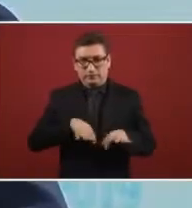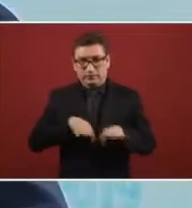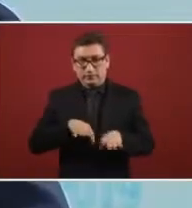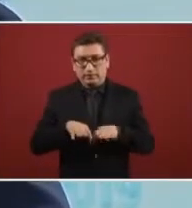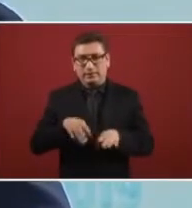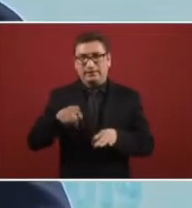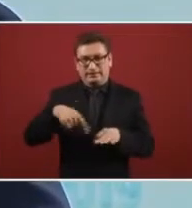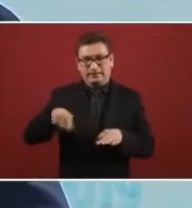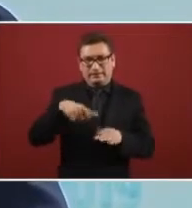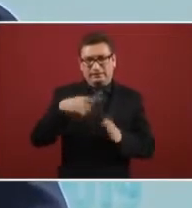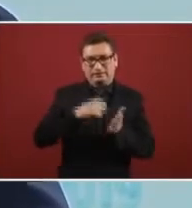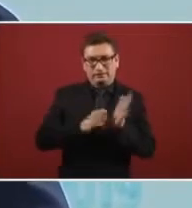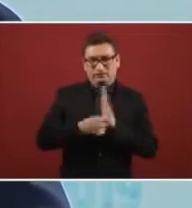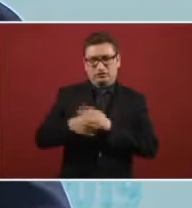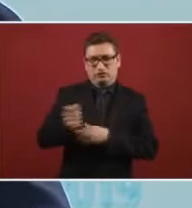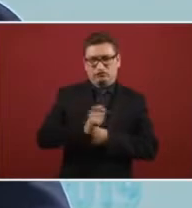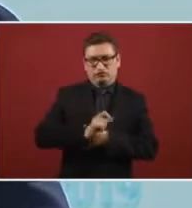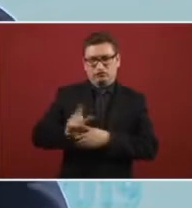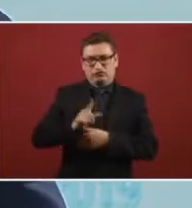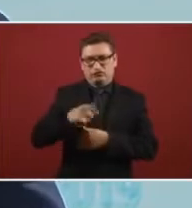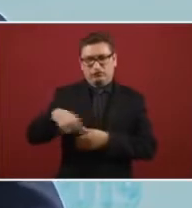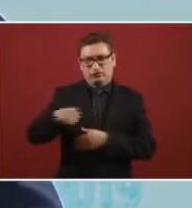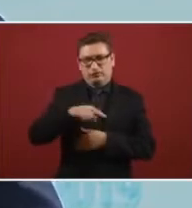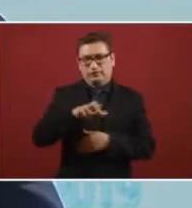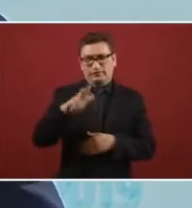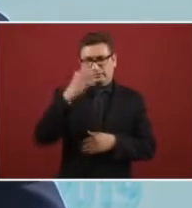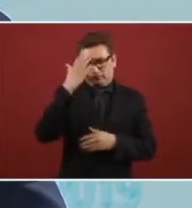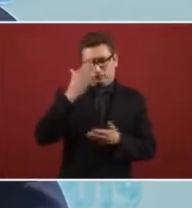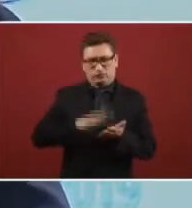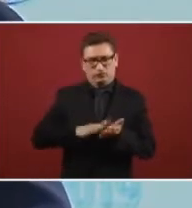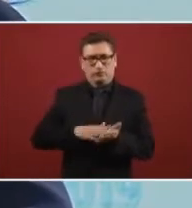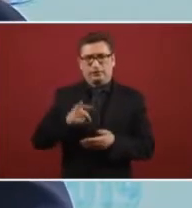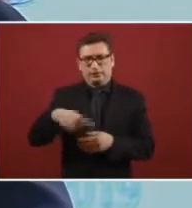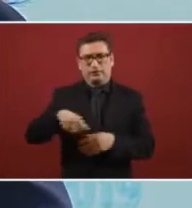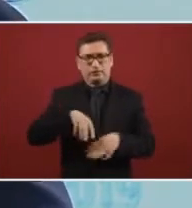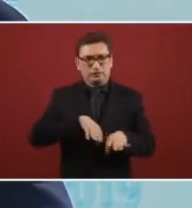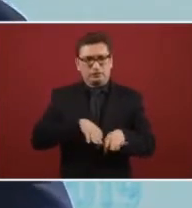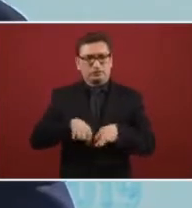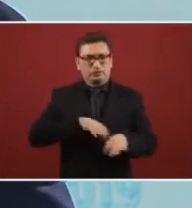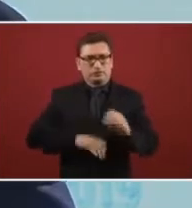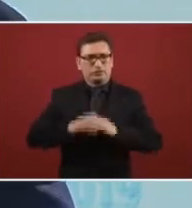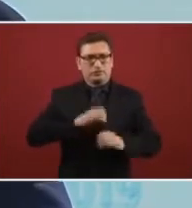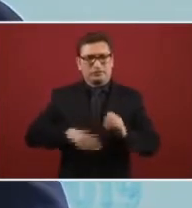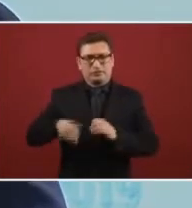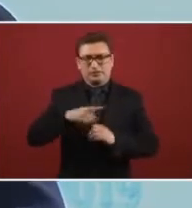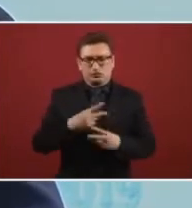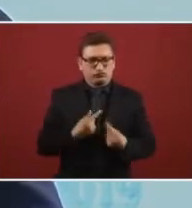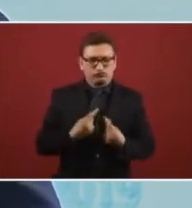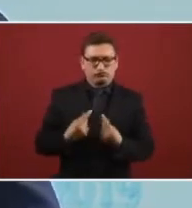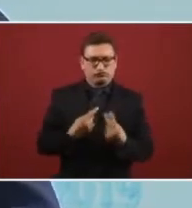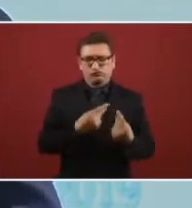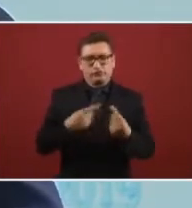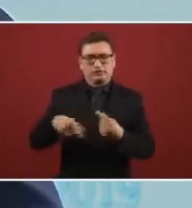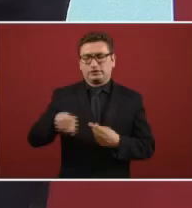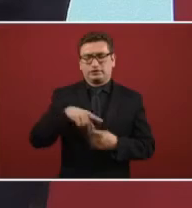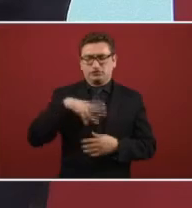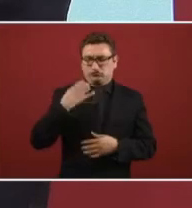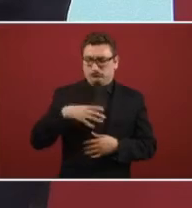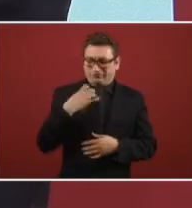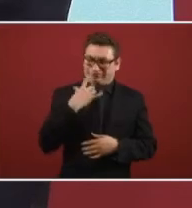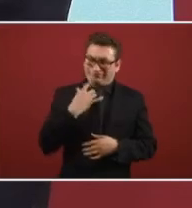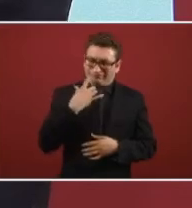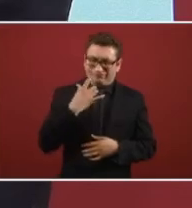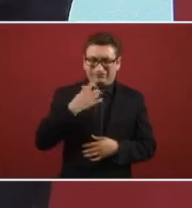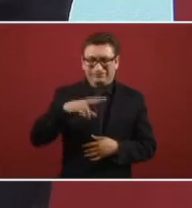Pemex the the the technician uh... professionals workers